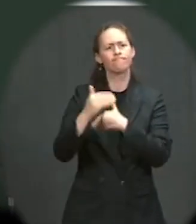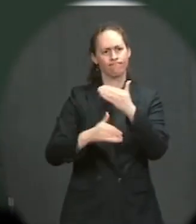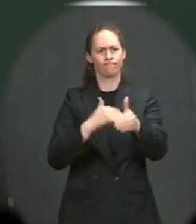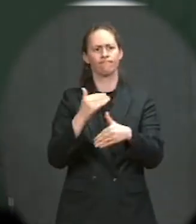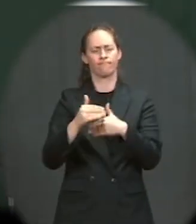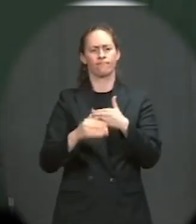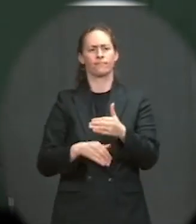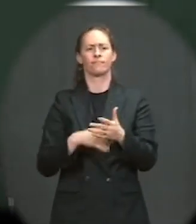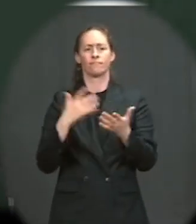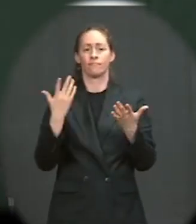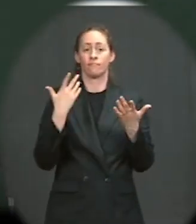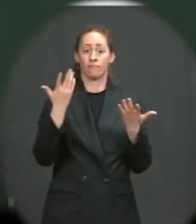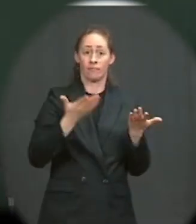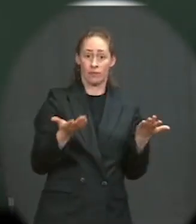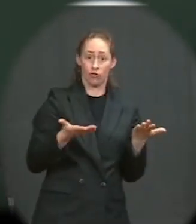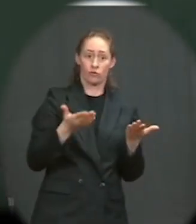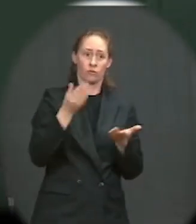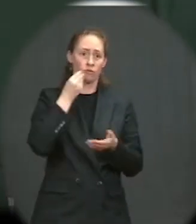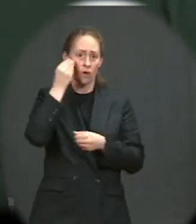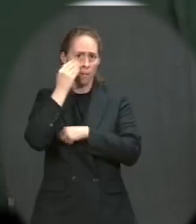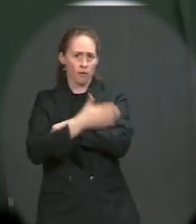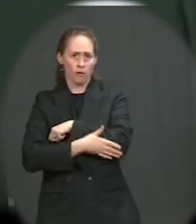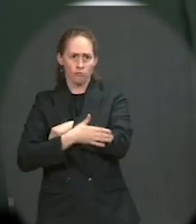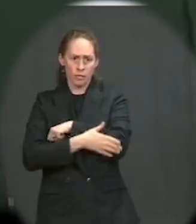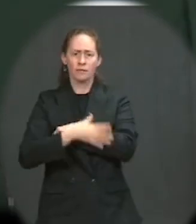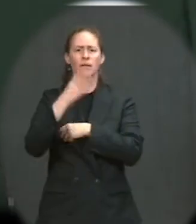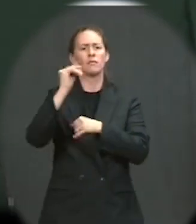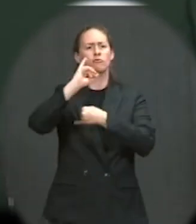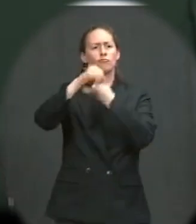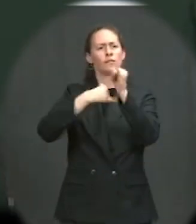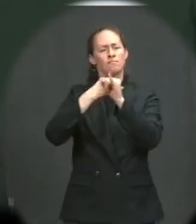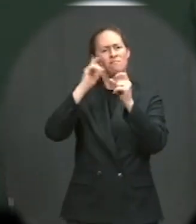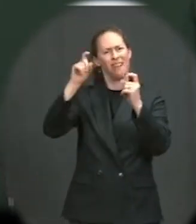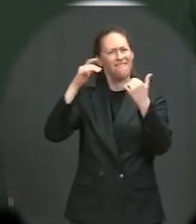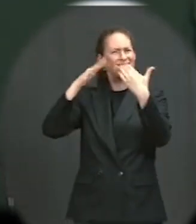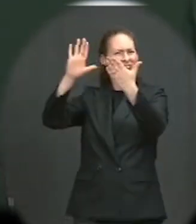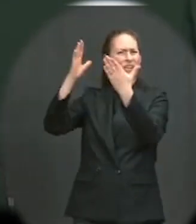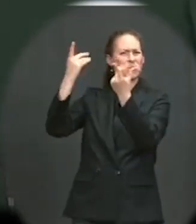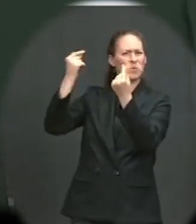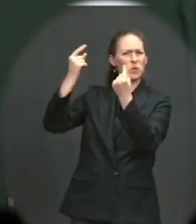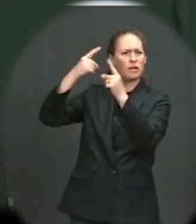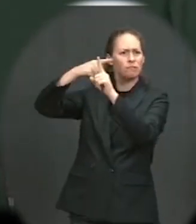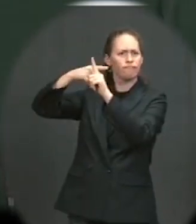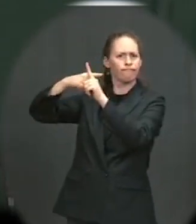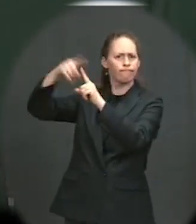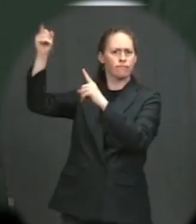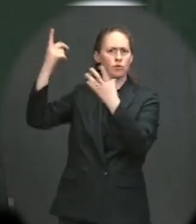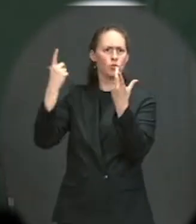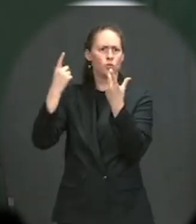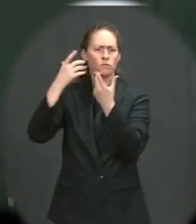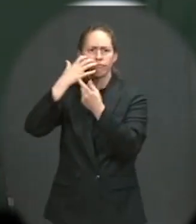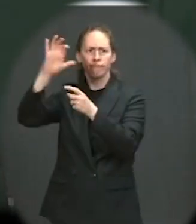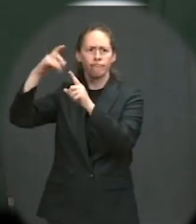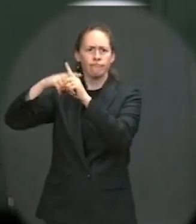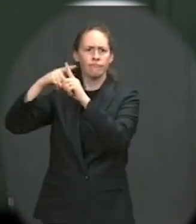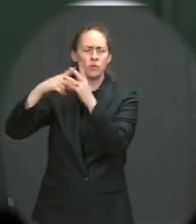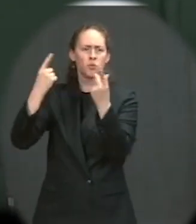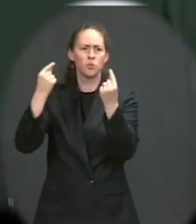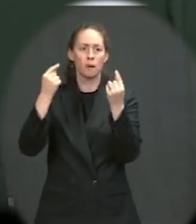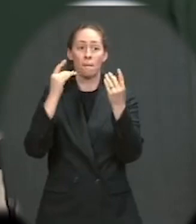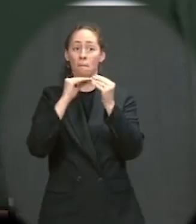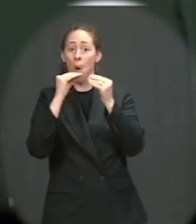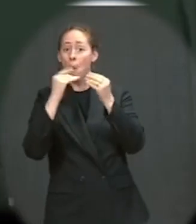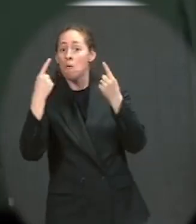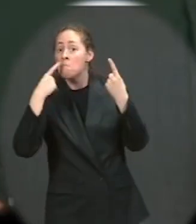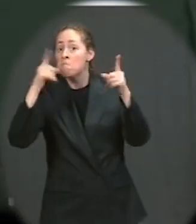internationally, on addressing the climate crisis. But we think we can certainly do both. I don't have anything yet to announce as it